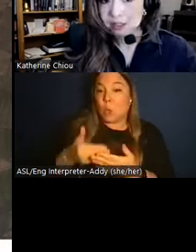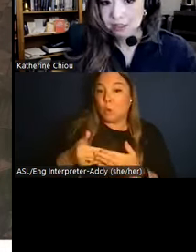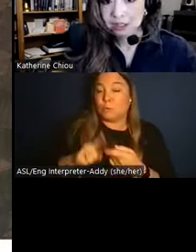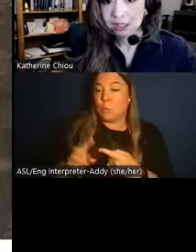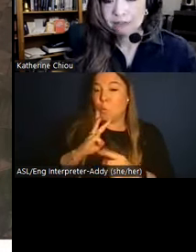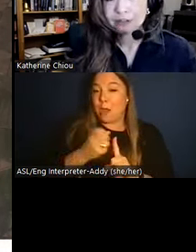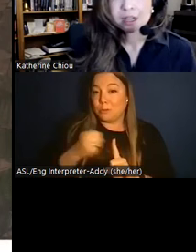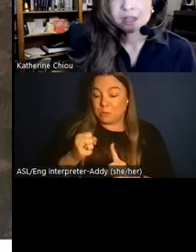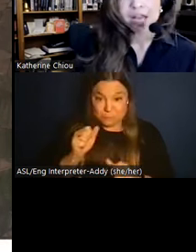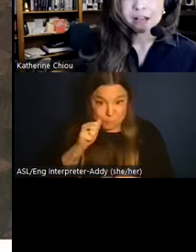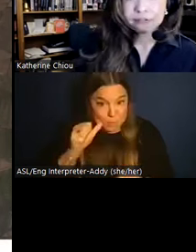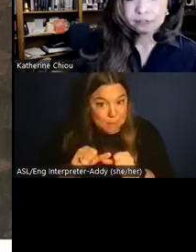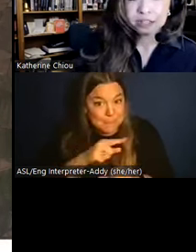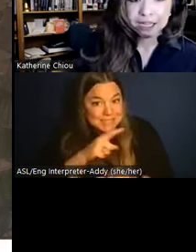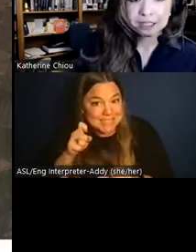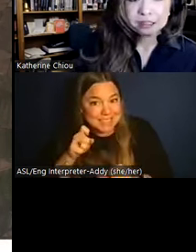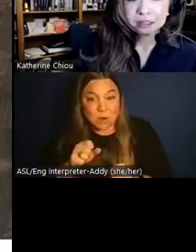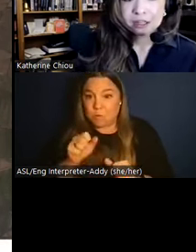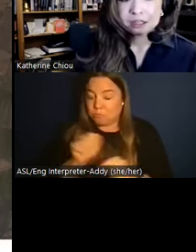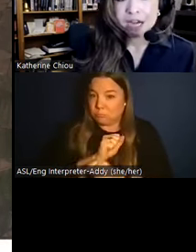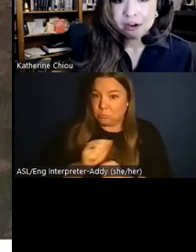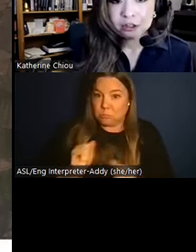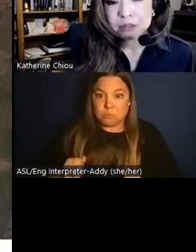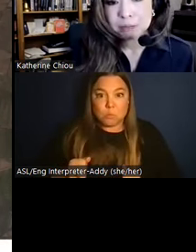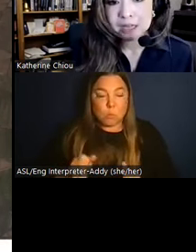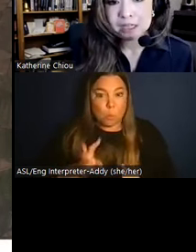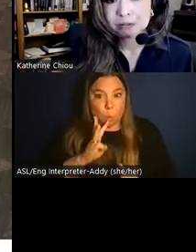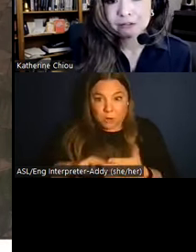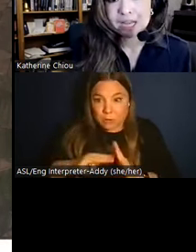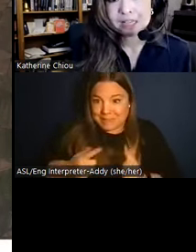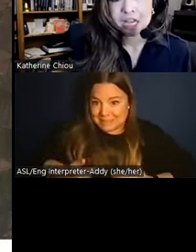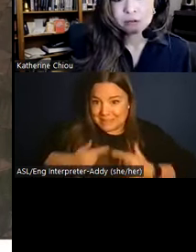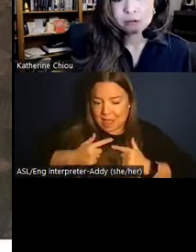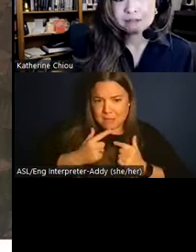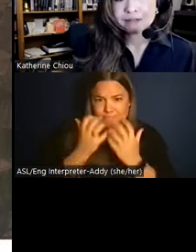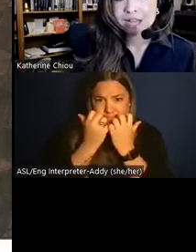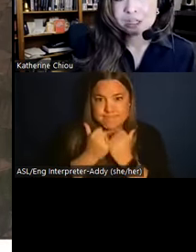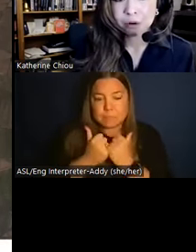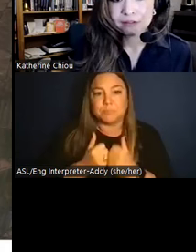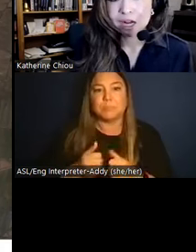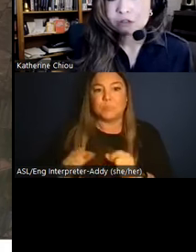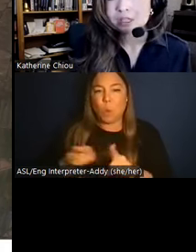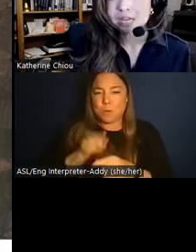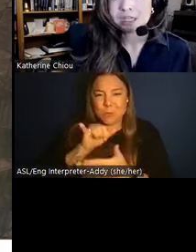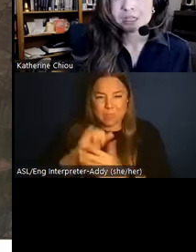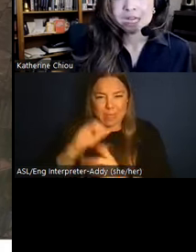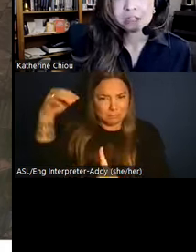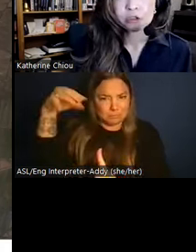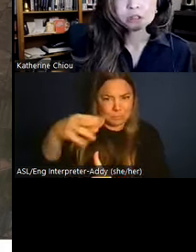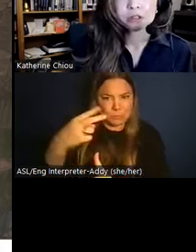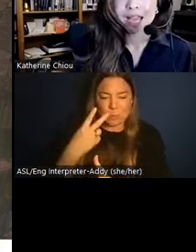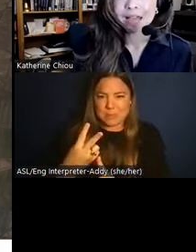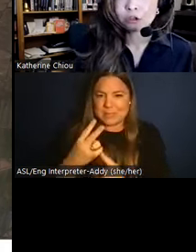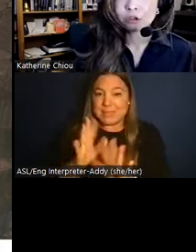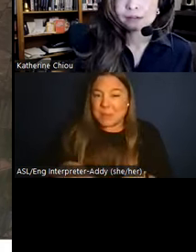so water is literally life, and fertile lands. This aerial perspective provides a unique vantage point for understanding the daily